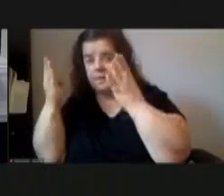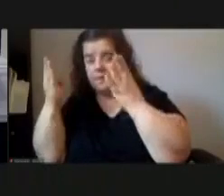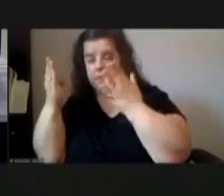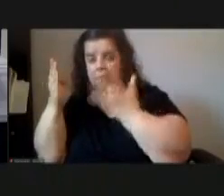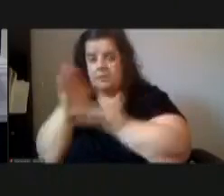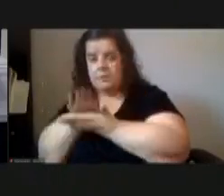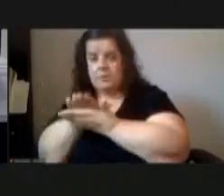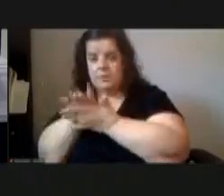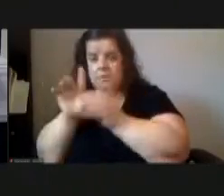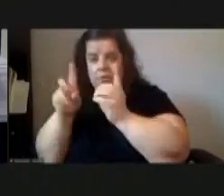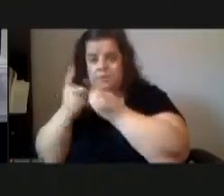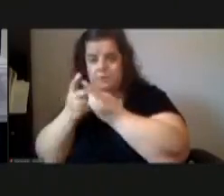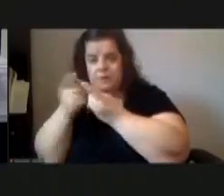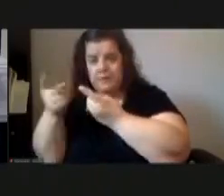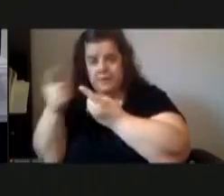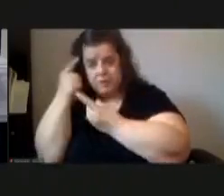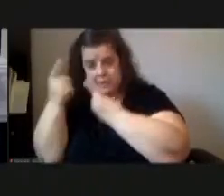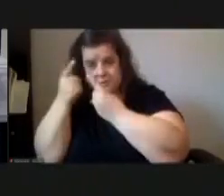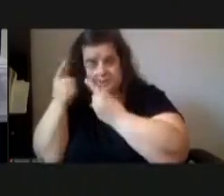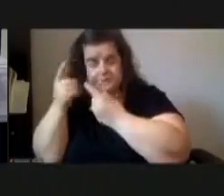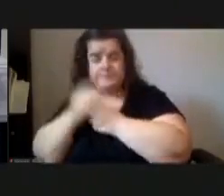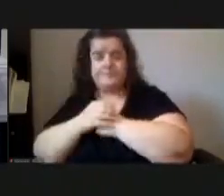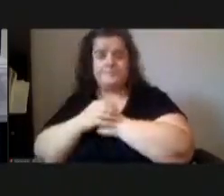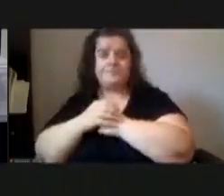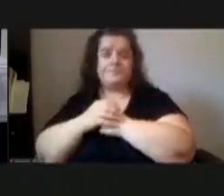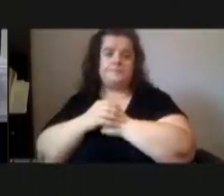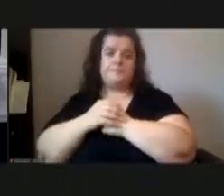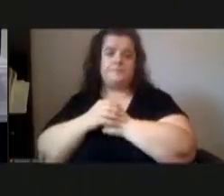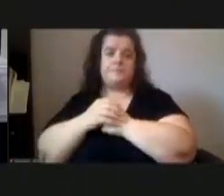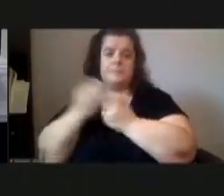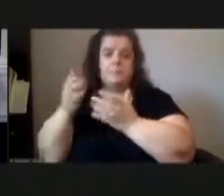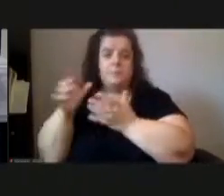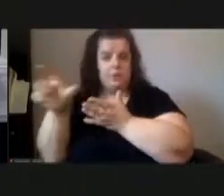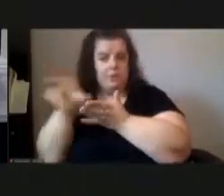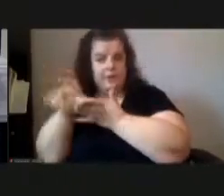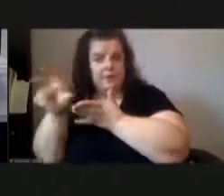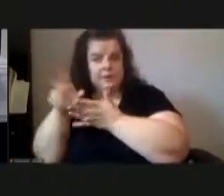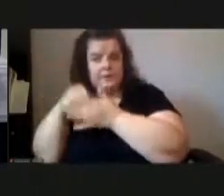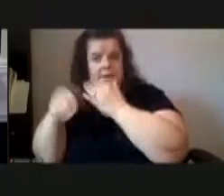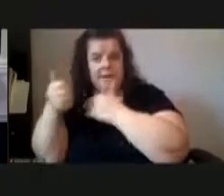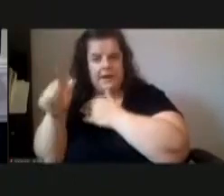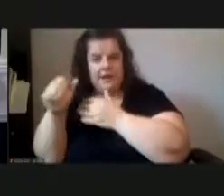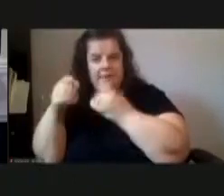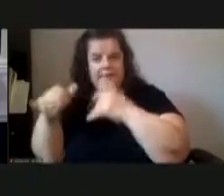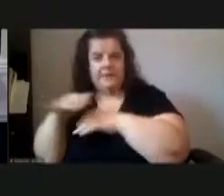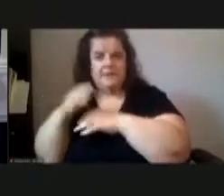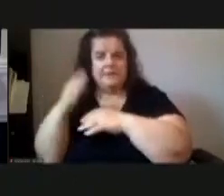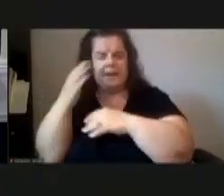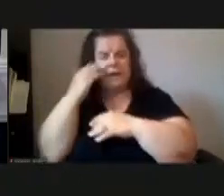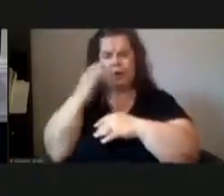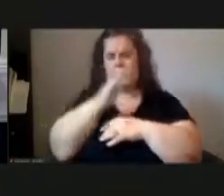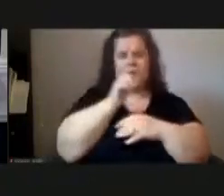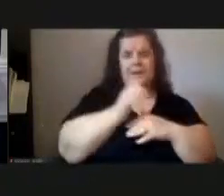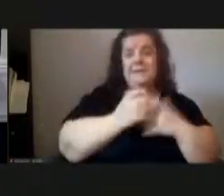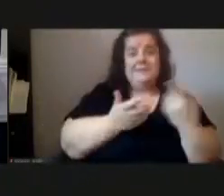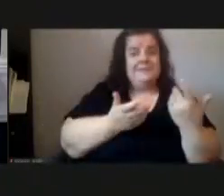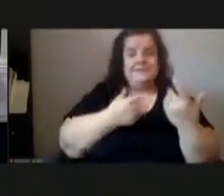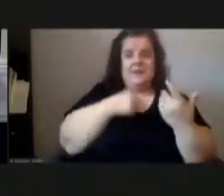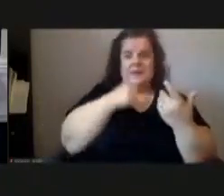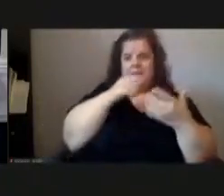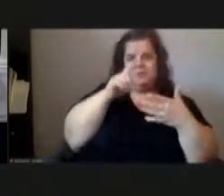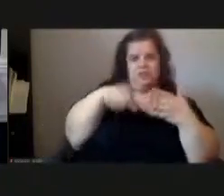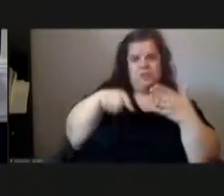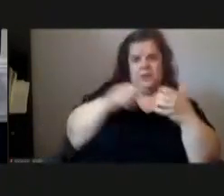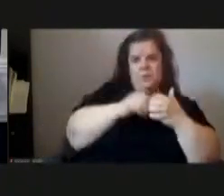is going about to to invest it like are they going about to invest in any fields yeah i know you're not the yeah i haven't checked with them on their